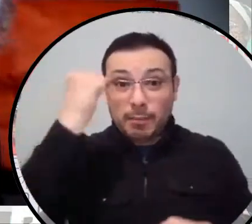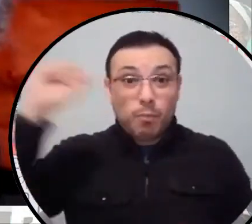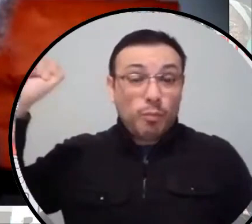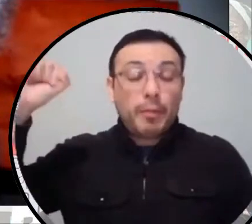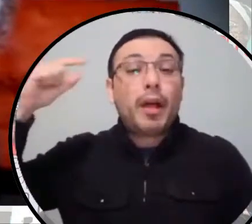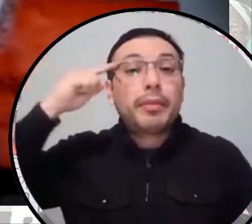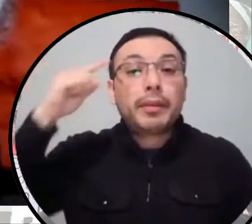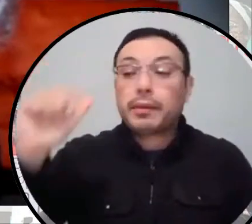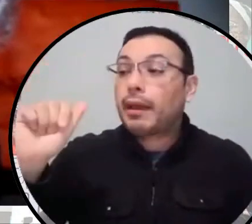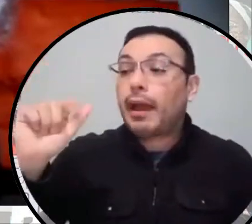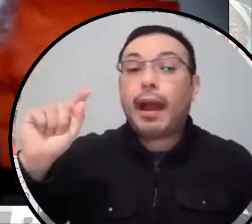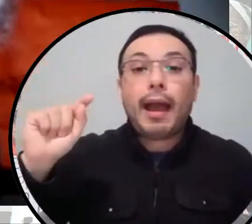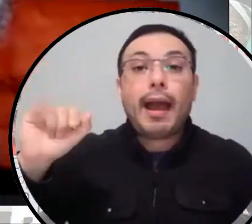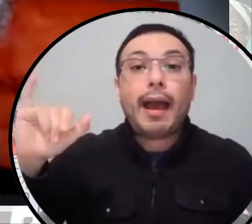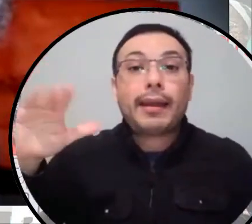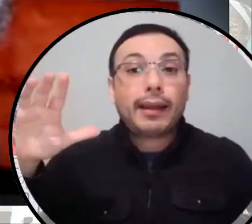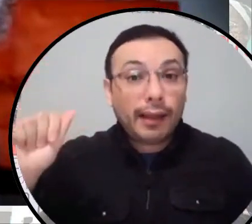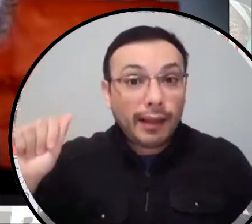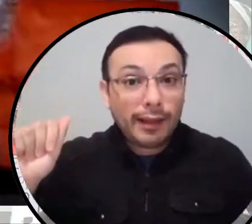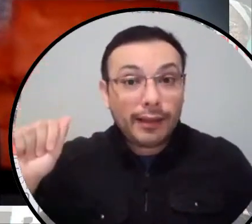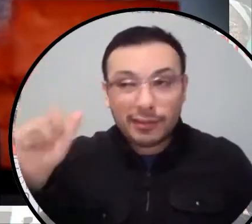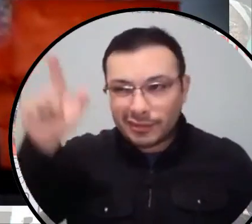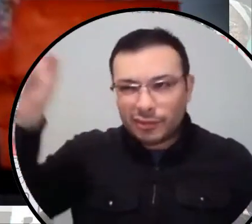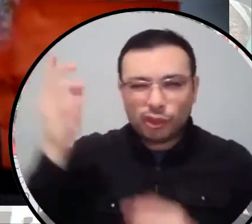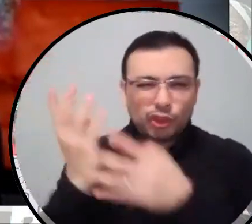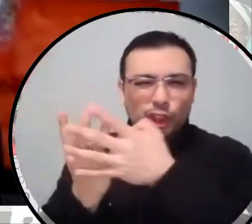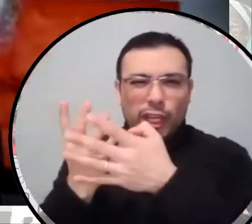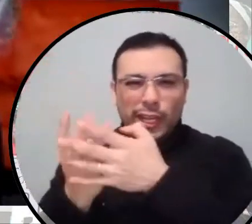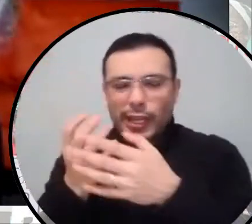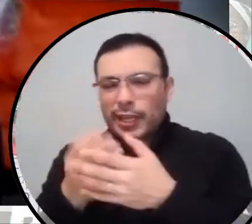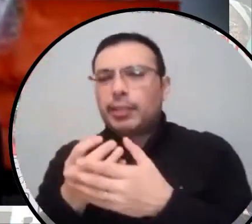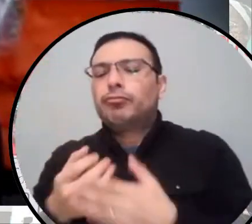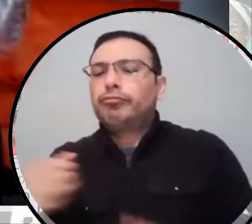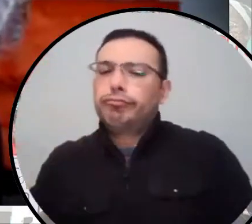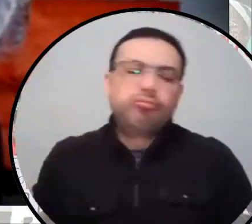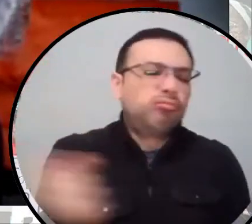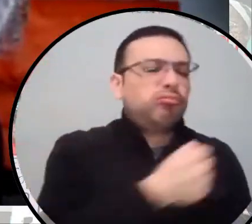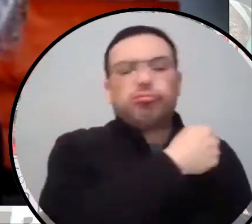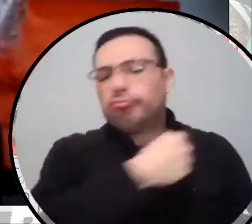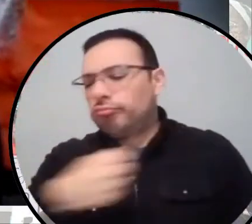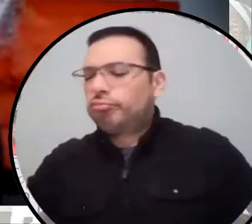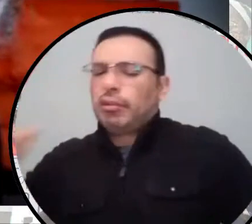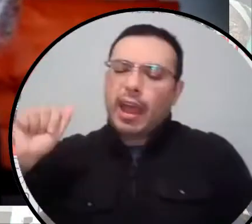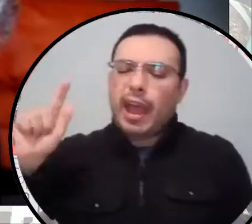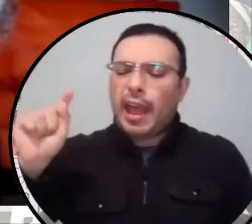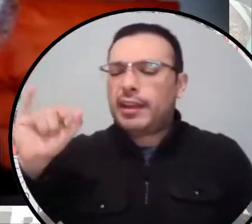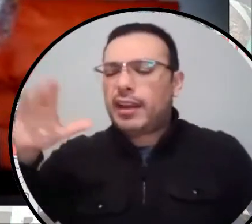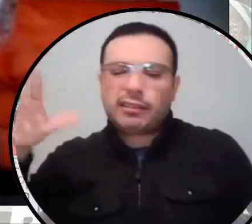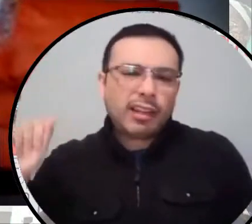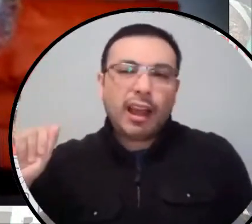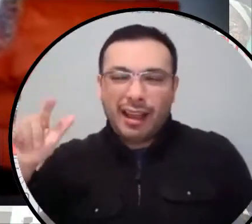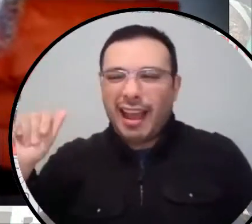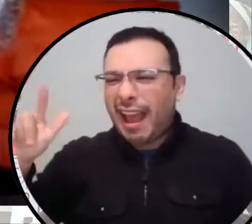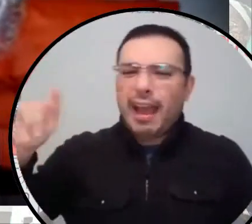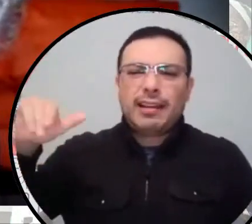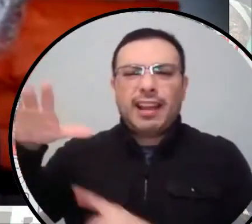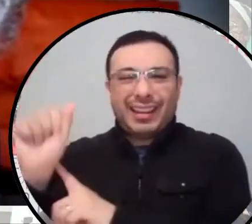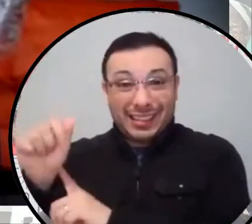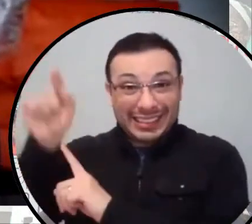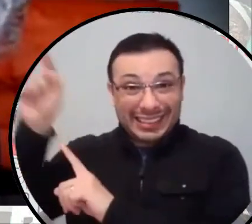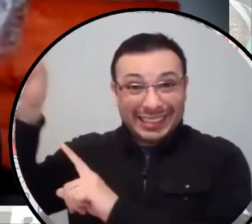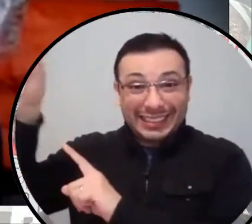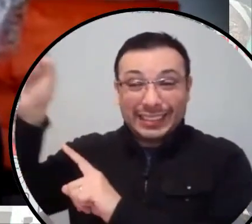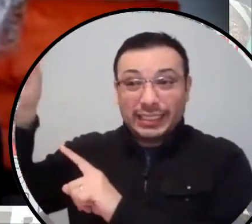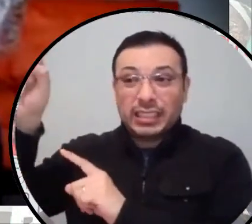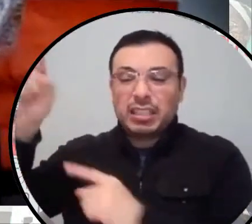and the demands, um, made by those inside during Attica. And I, I think that's an appropriate, uh, way to think about the beginning.